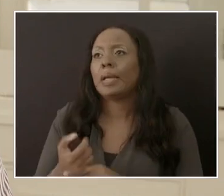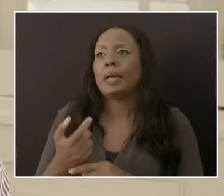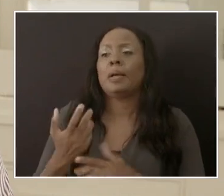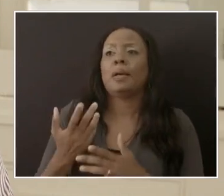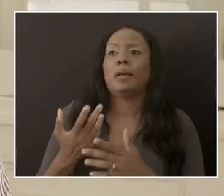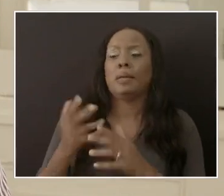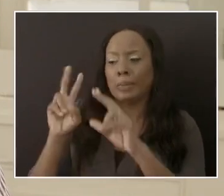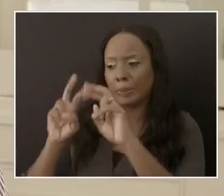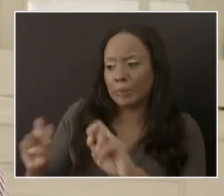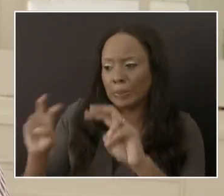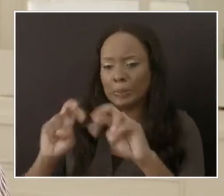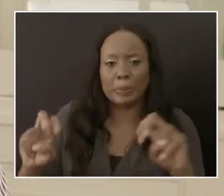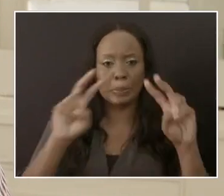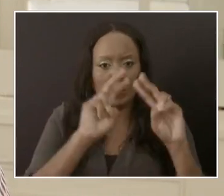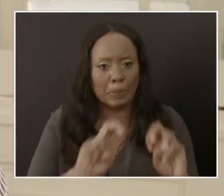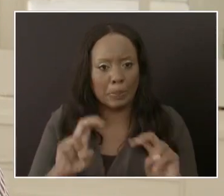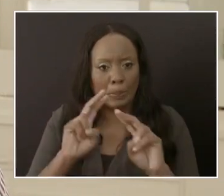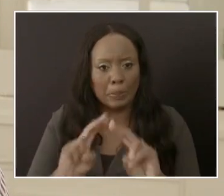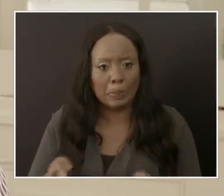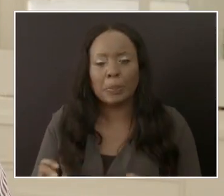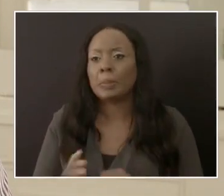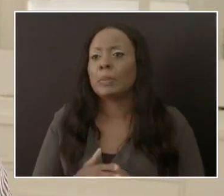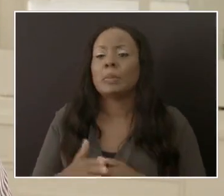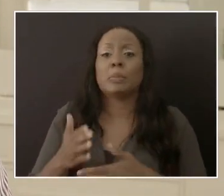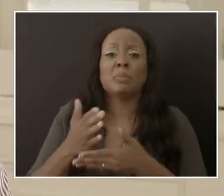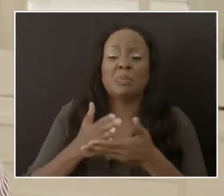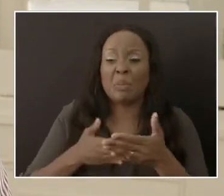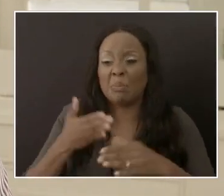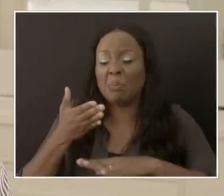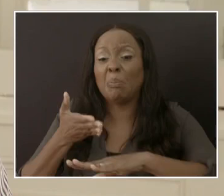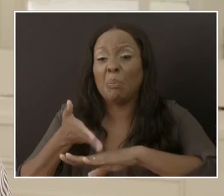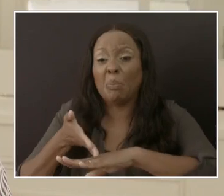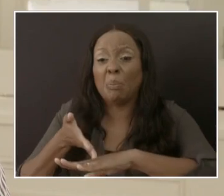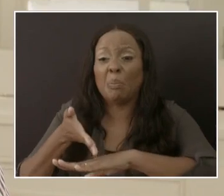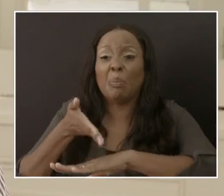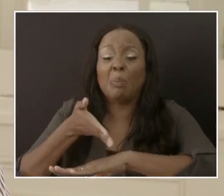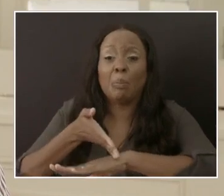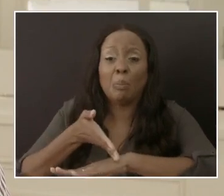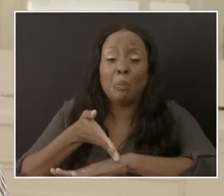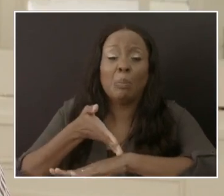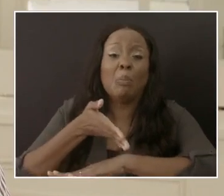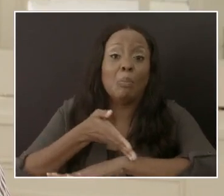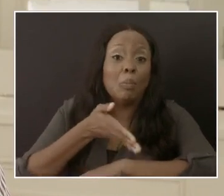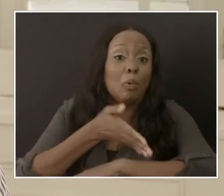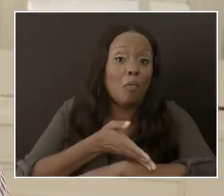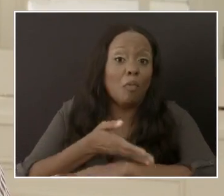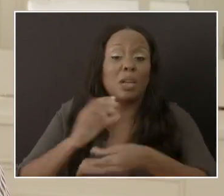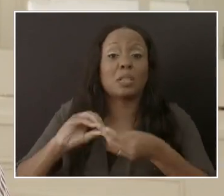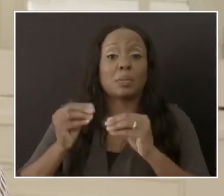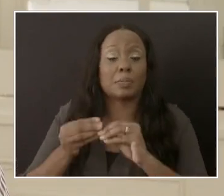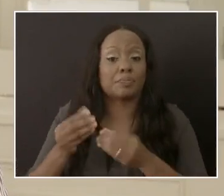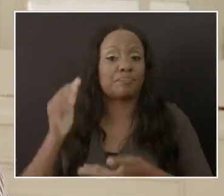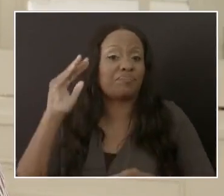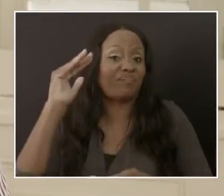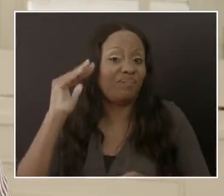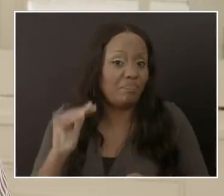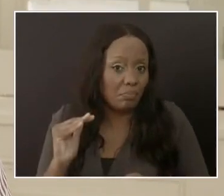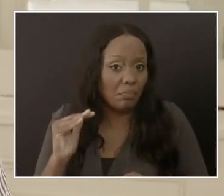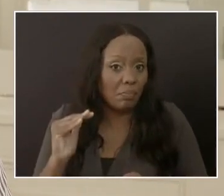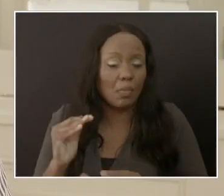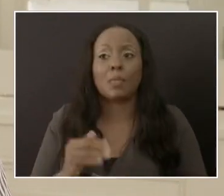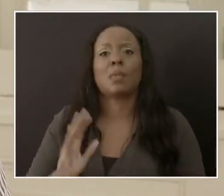there has been some improvement. This is with respect to our positivity rate,